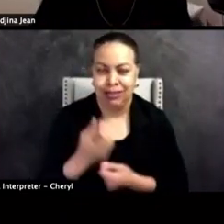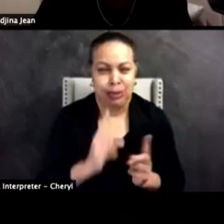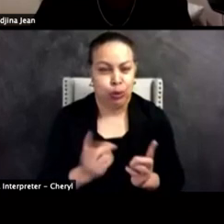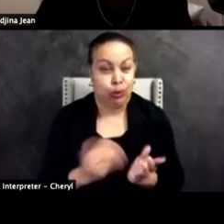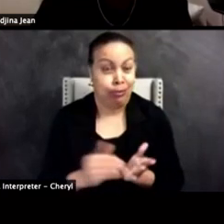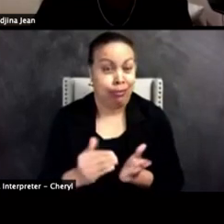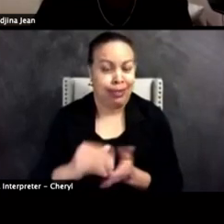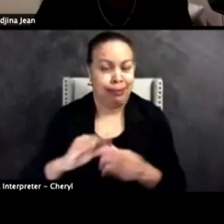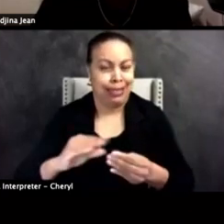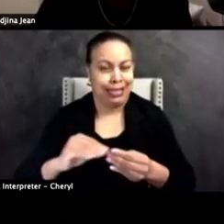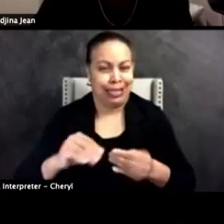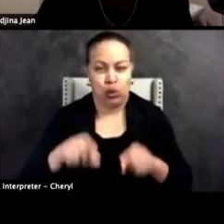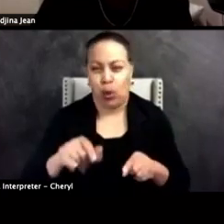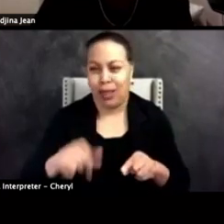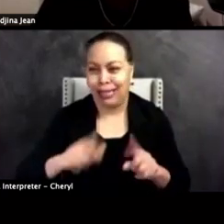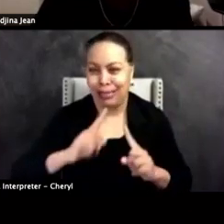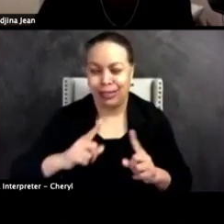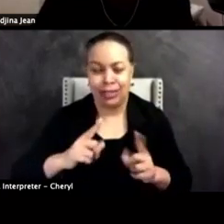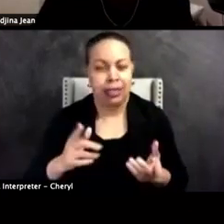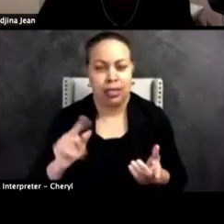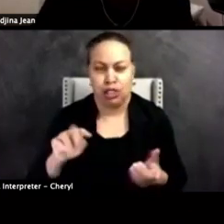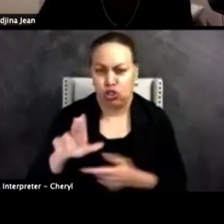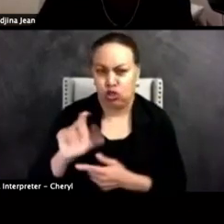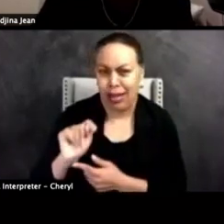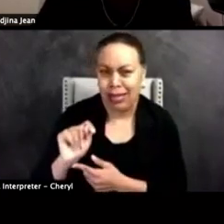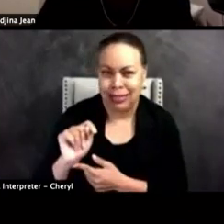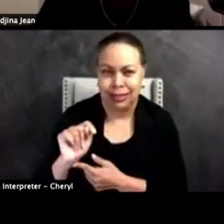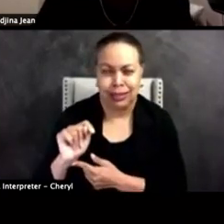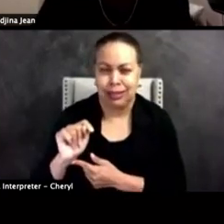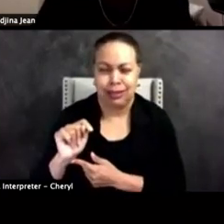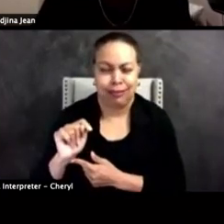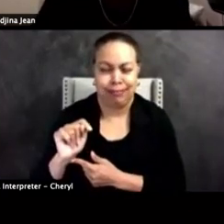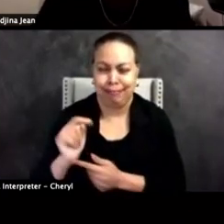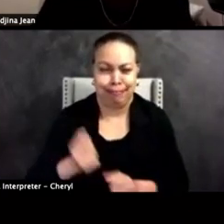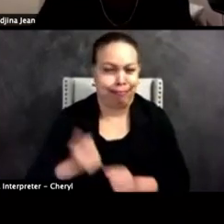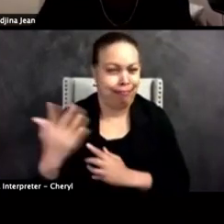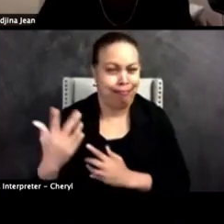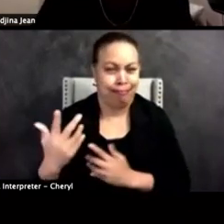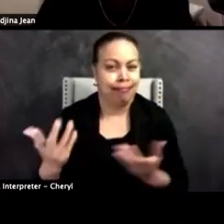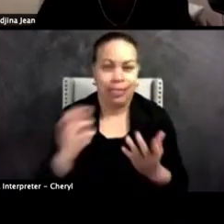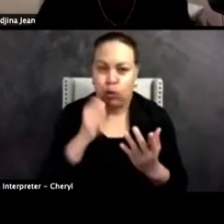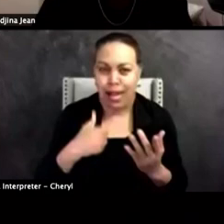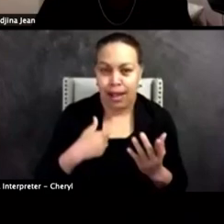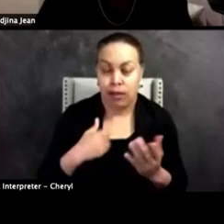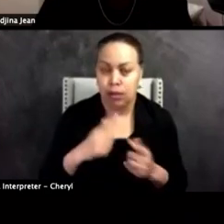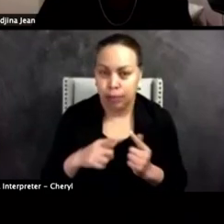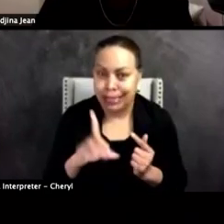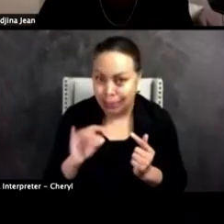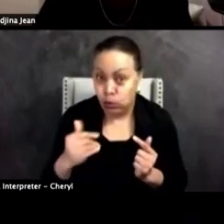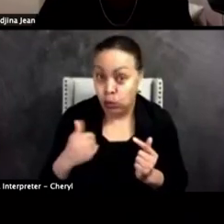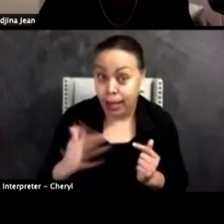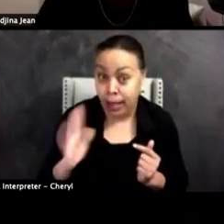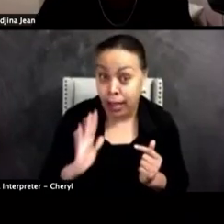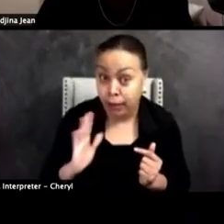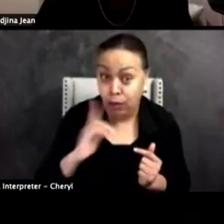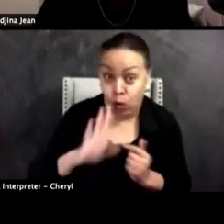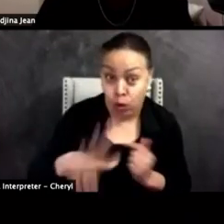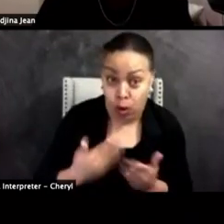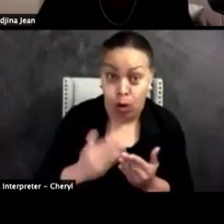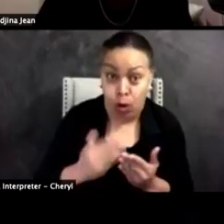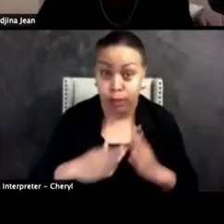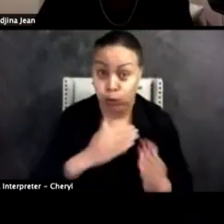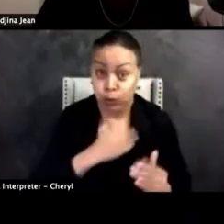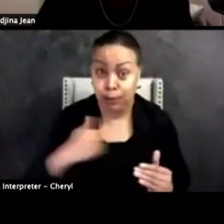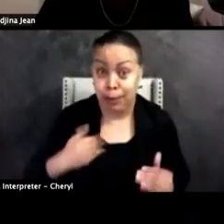within this conversation that has trust has been dismantled, right? It has been discredited, but was it ever there for all community residents within